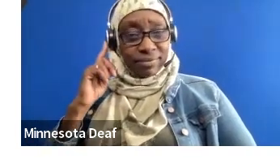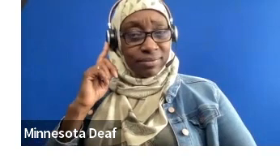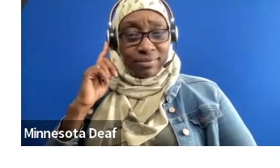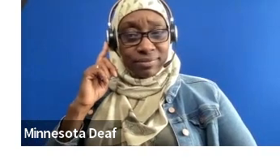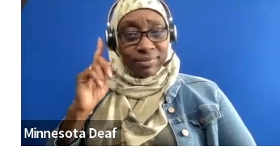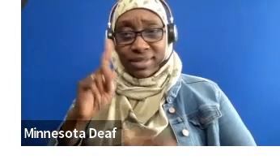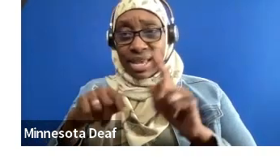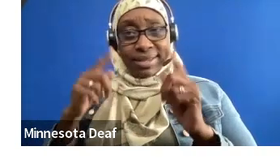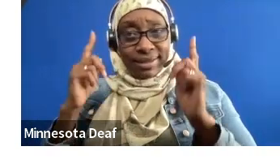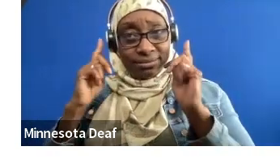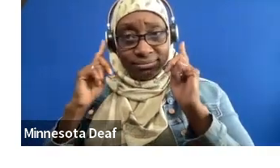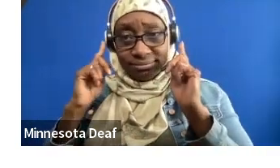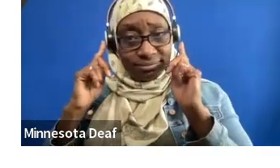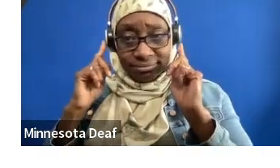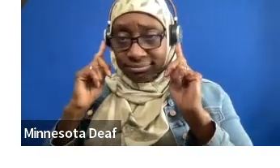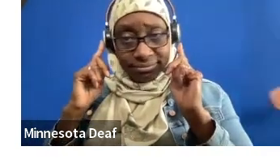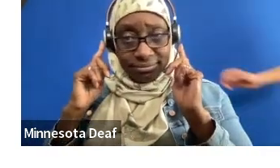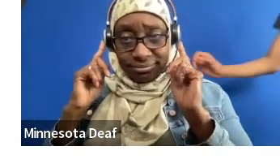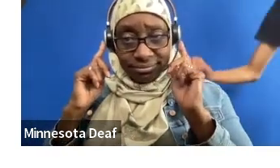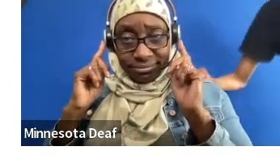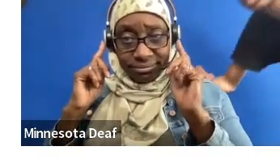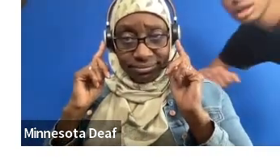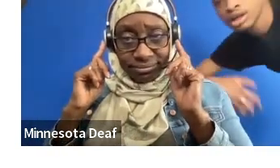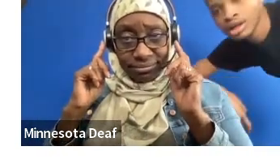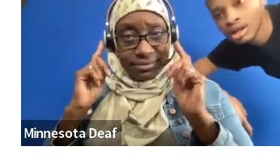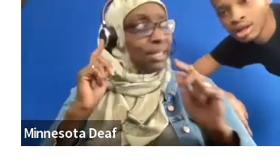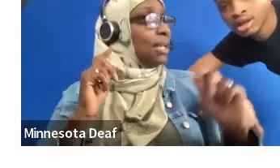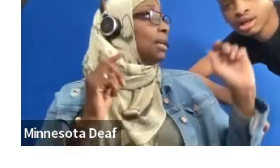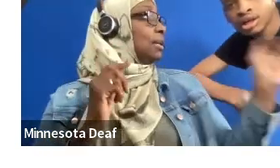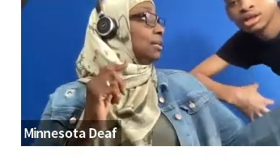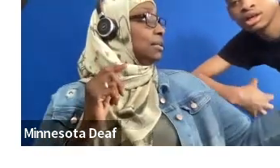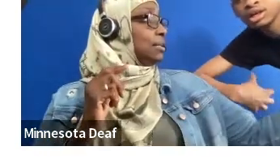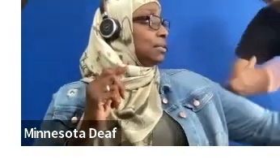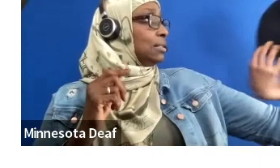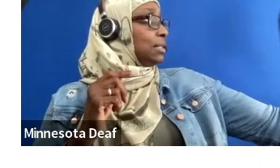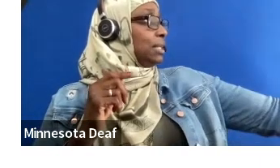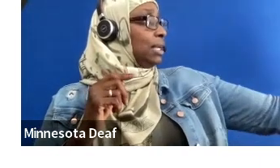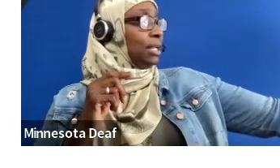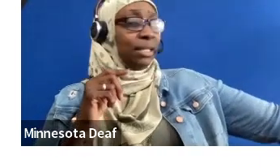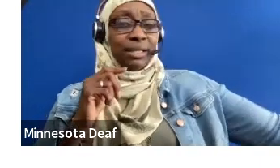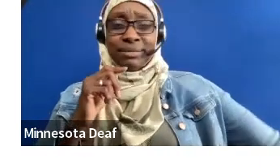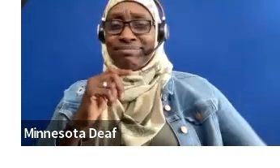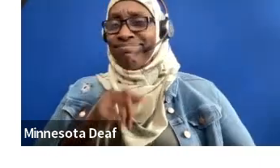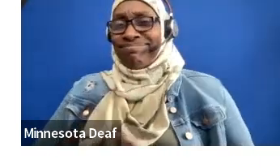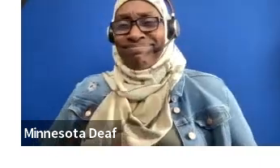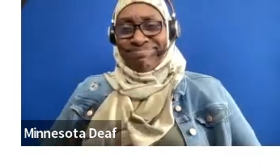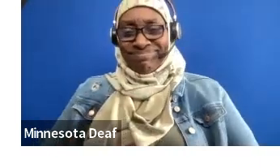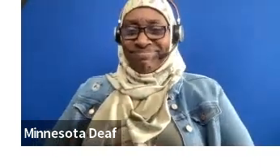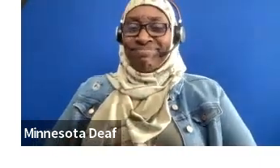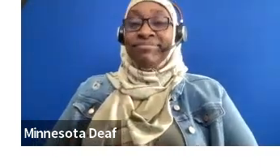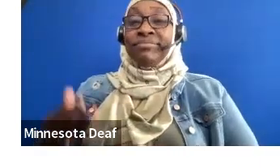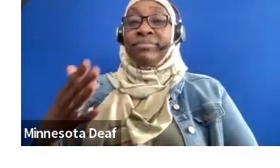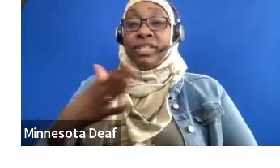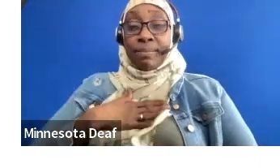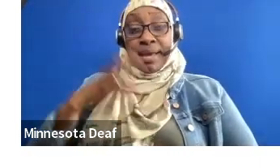through a little bit about this? Yeah, definitely. So I'm glad you asked. So that is my favorite part of my job is I get to interview all of our